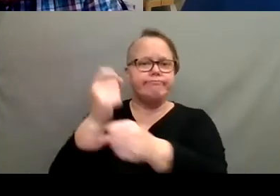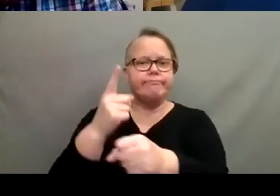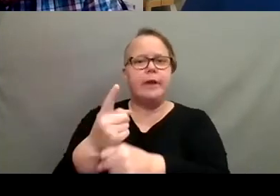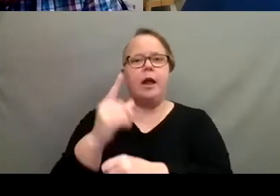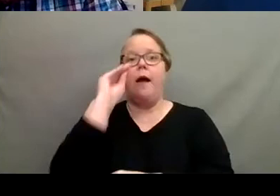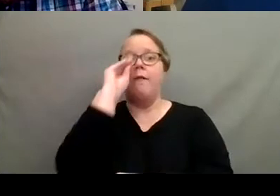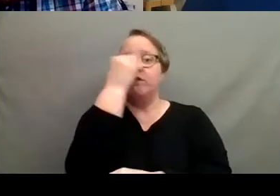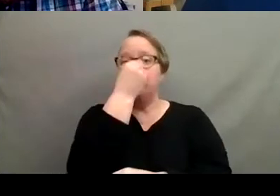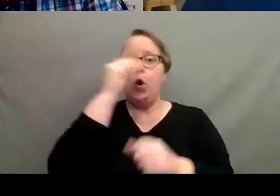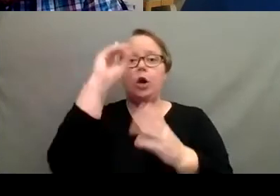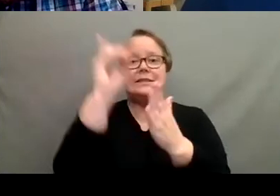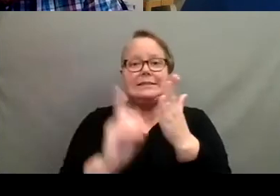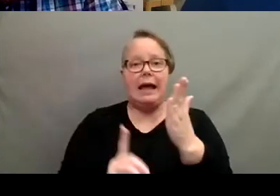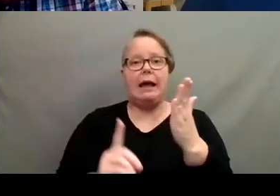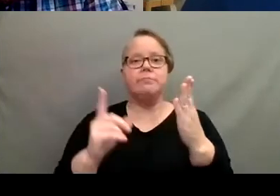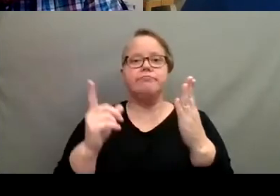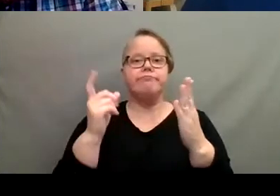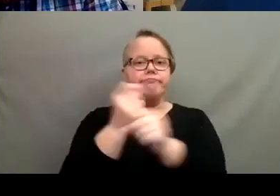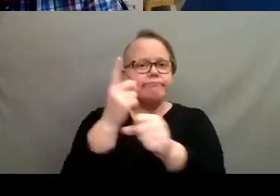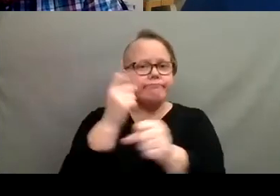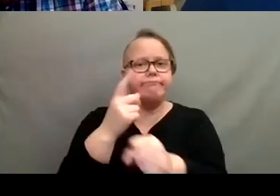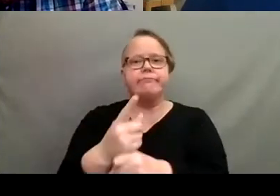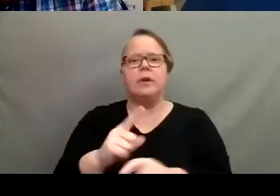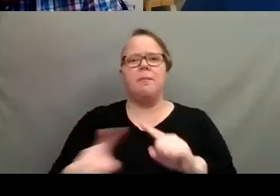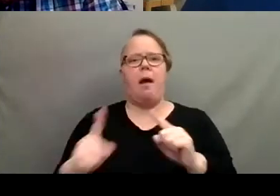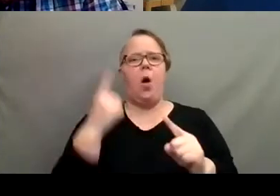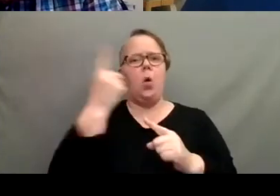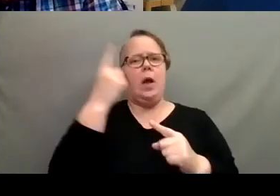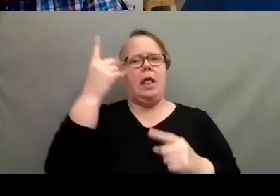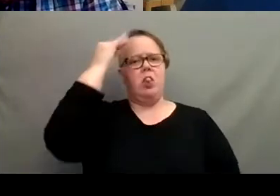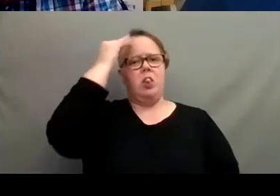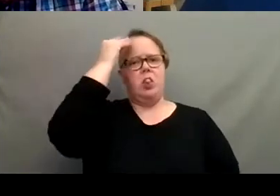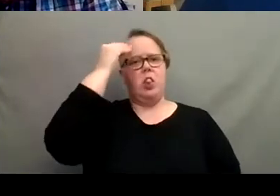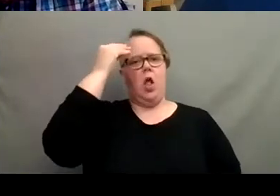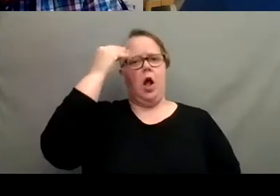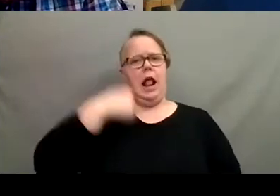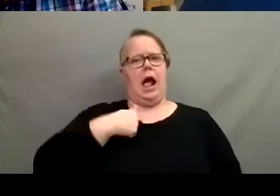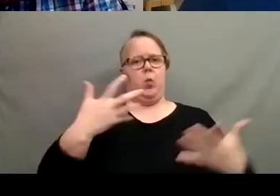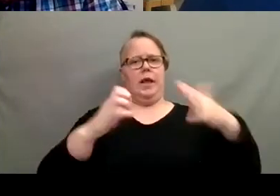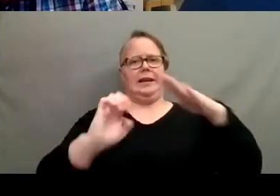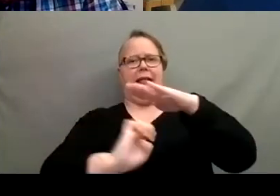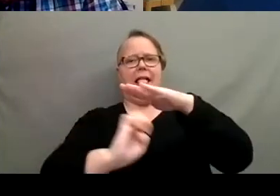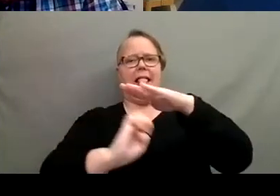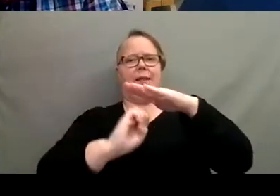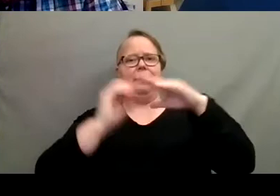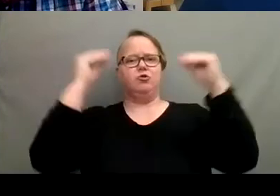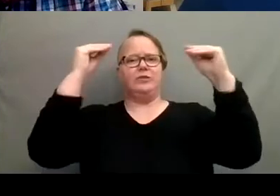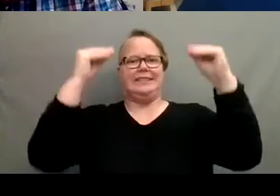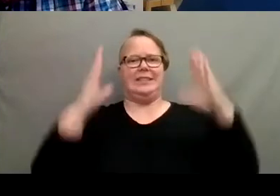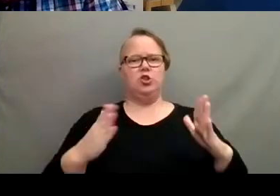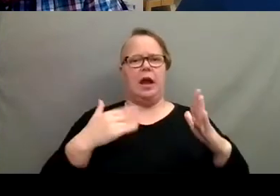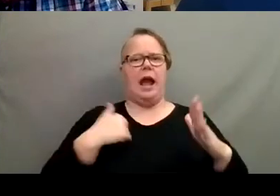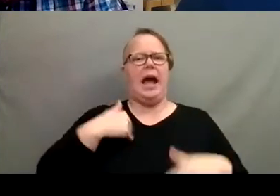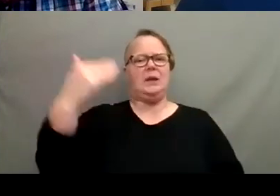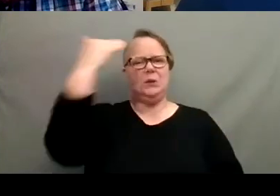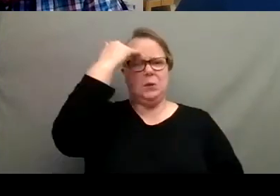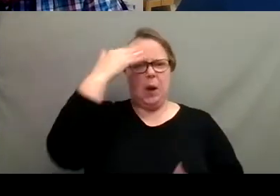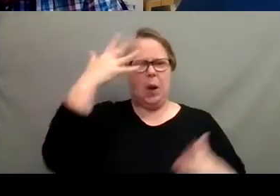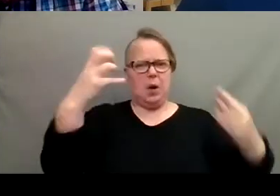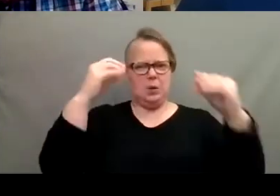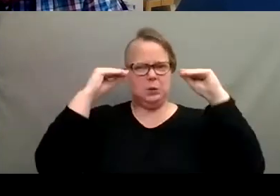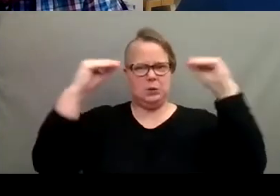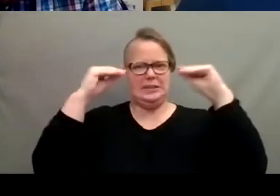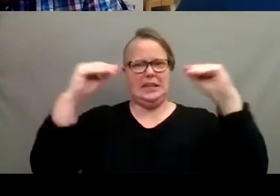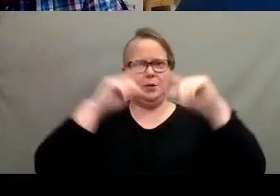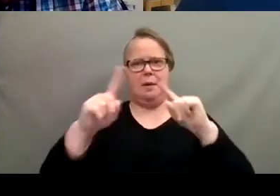loved it. Um, but always thought I wanted to be an elementary school teacher. I always knew I wanted to teach, uh, but I